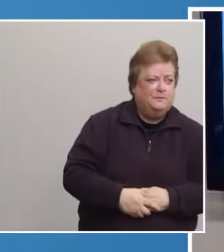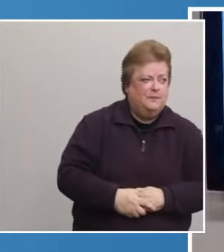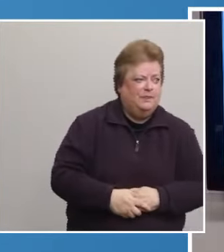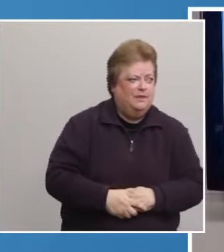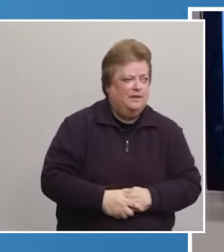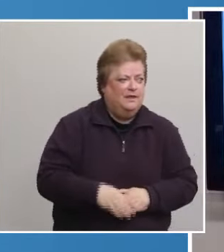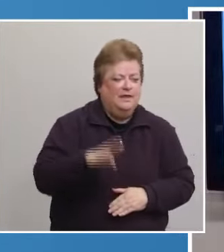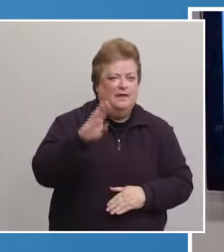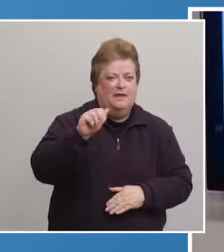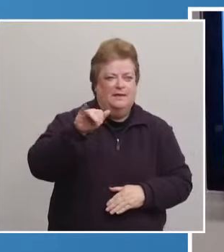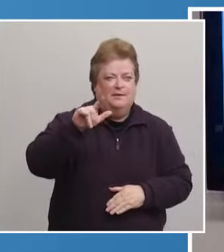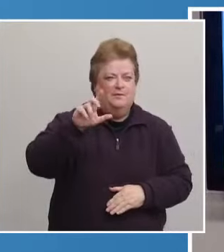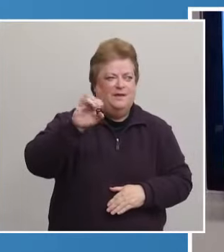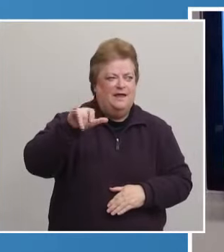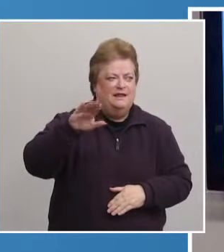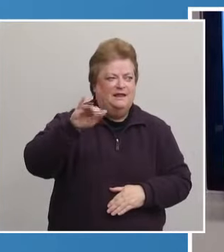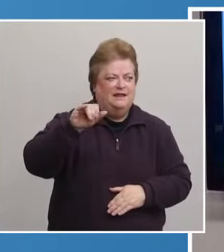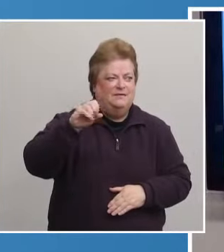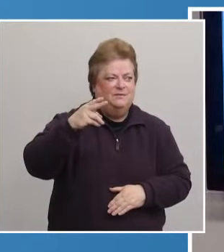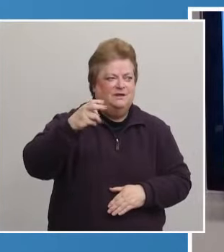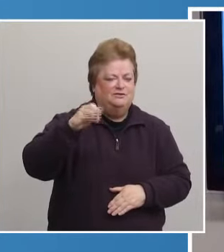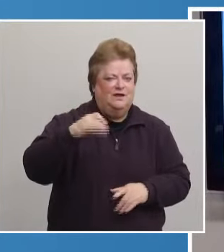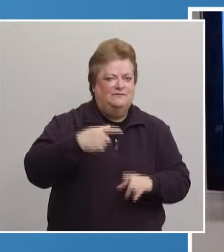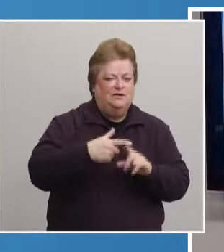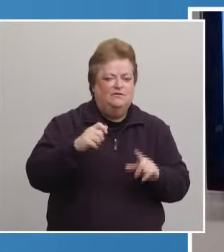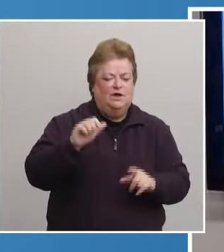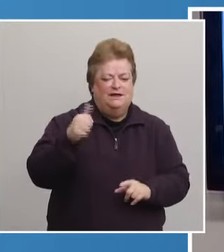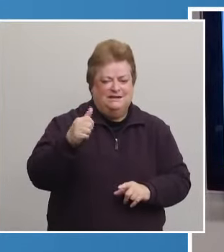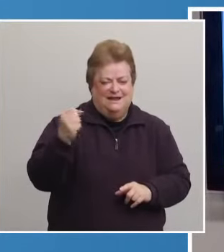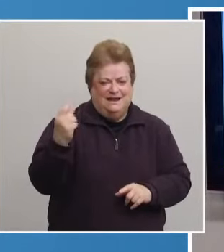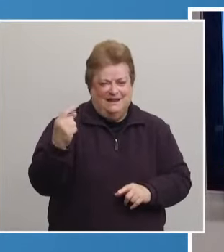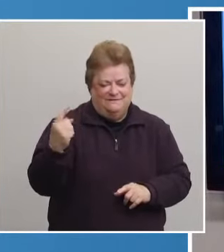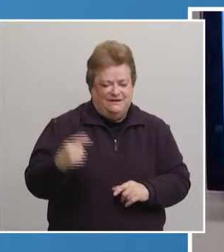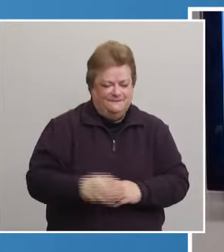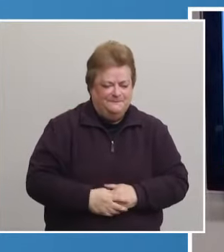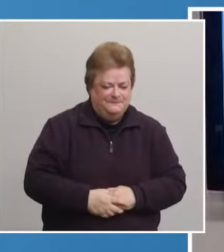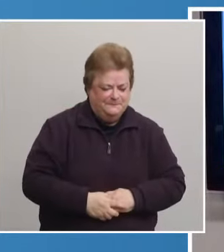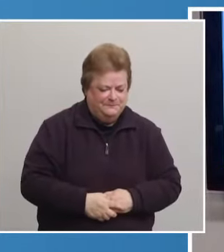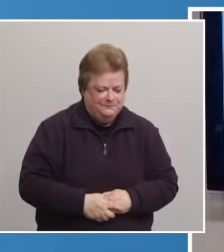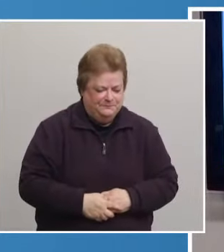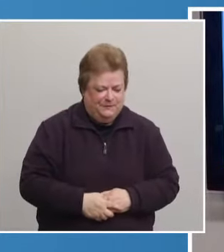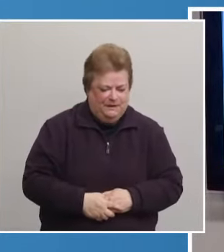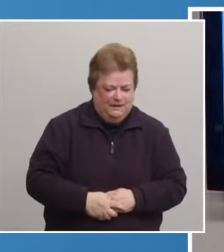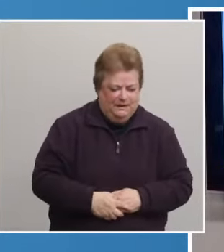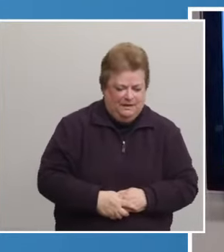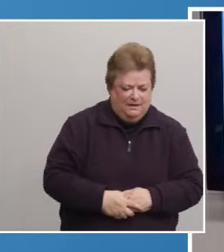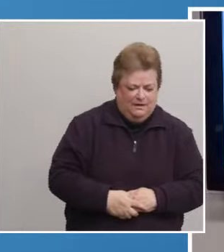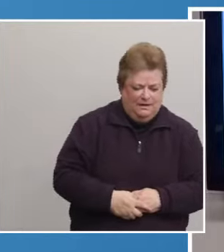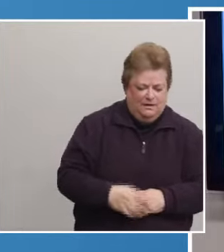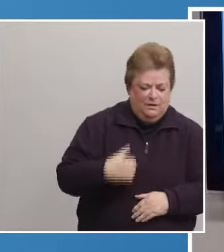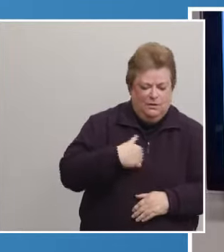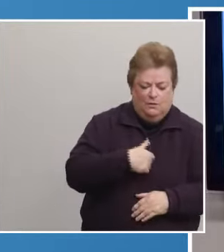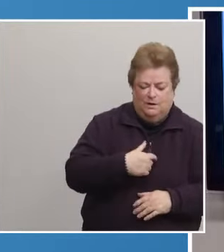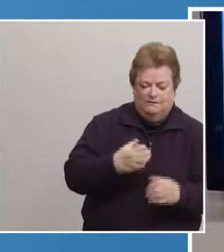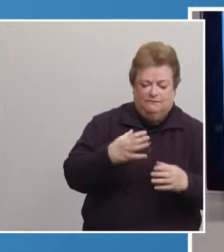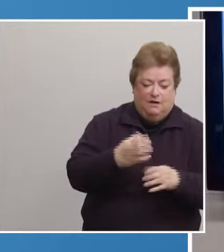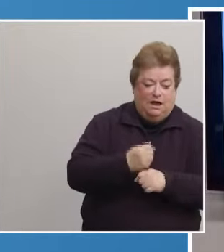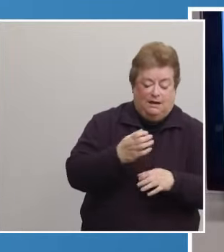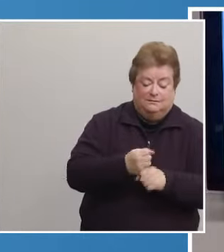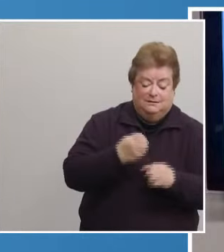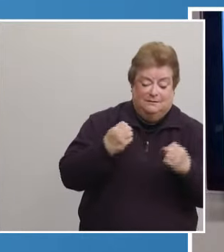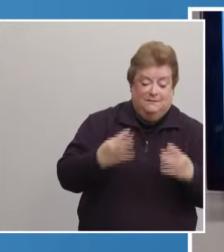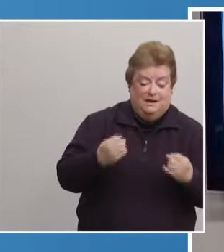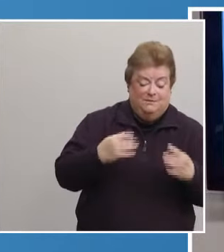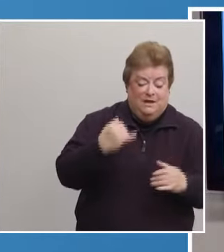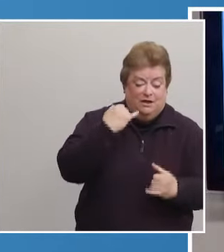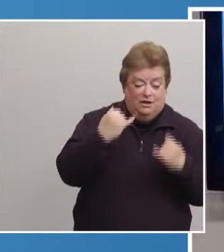Hello, this is Bailey Bischoff with 1011. I am just, we got dozens and dozens of calls into the newsroom